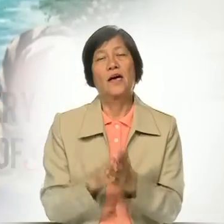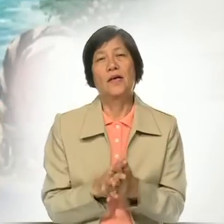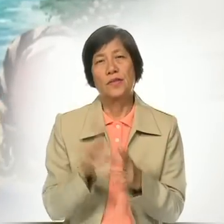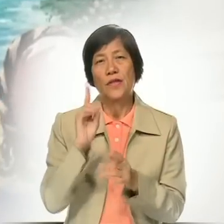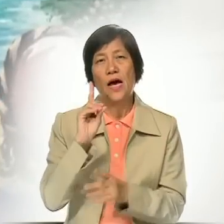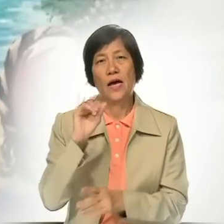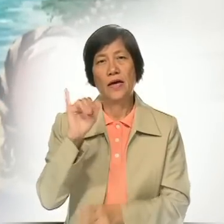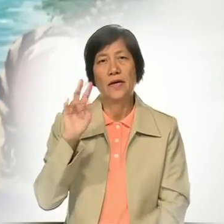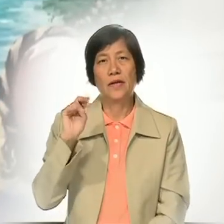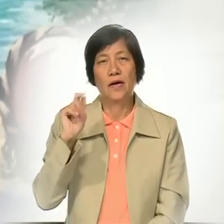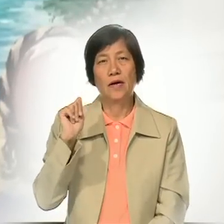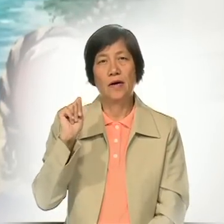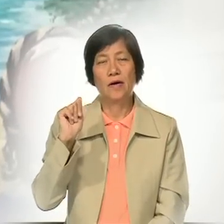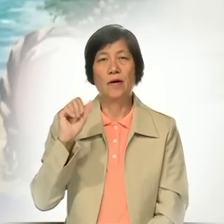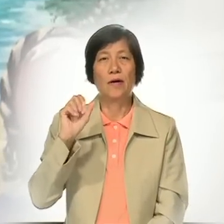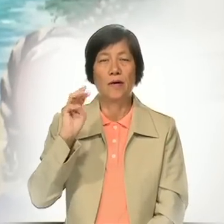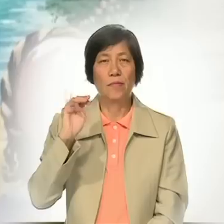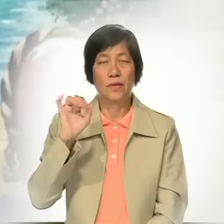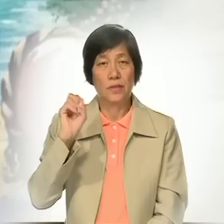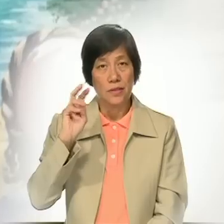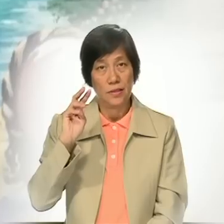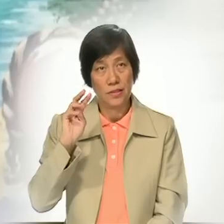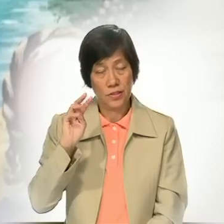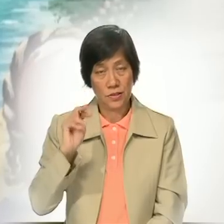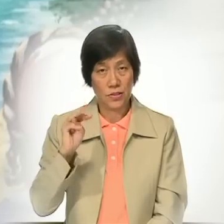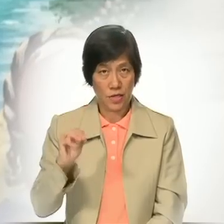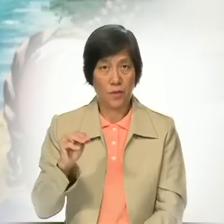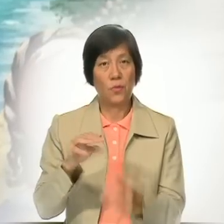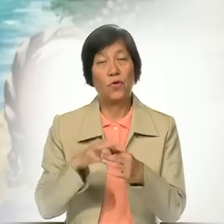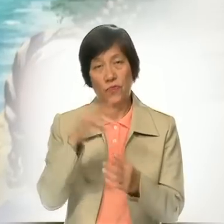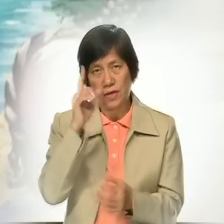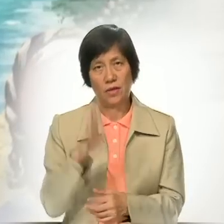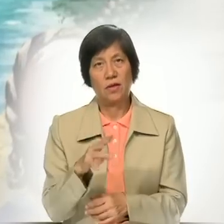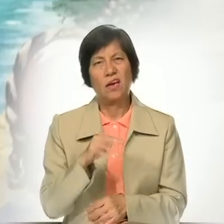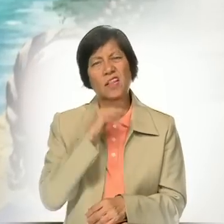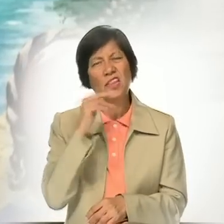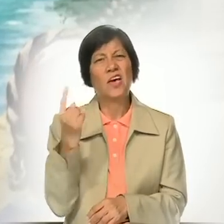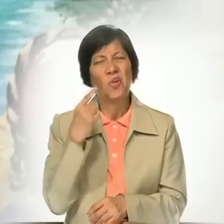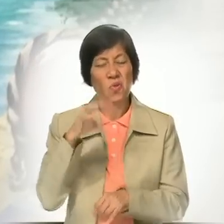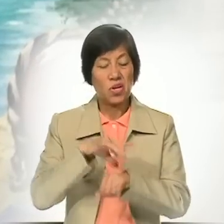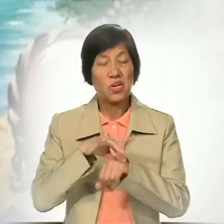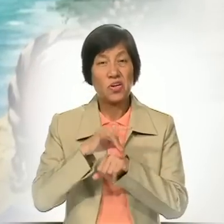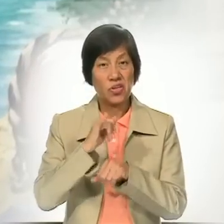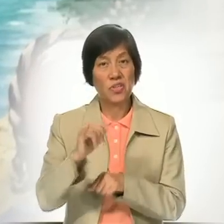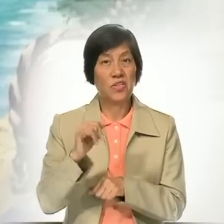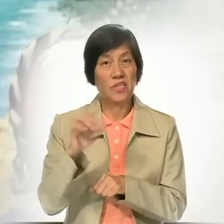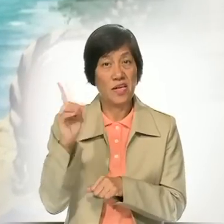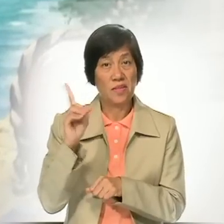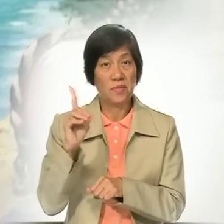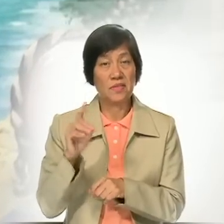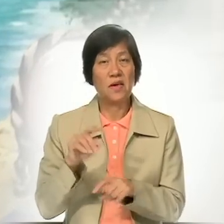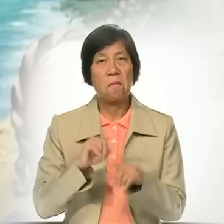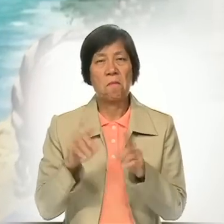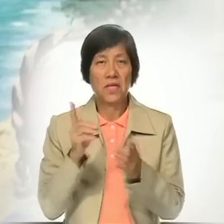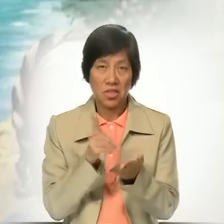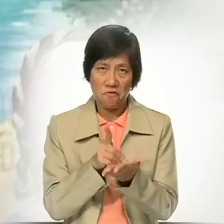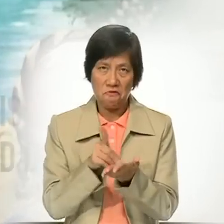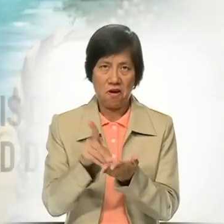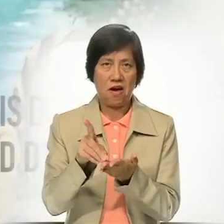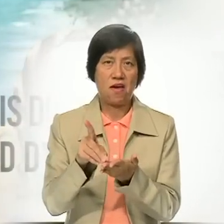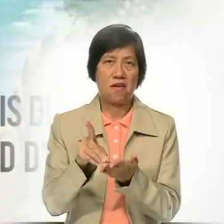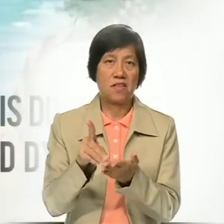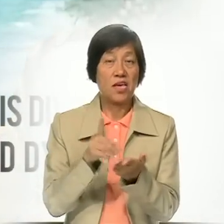God. It is not just earthly life. It is not just earthly dynamism, but divine,